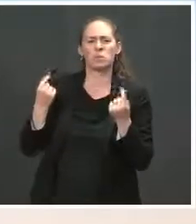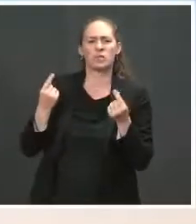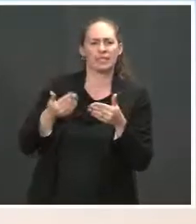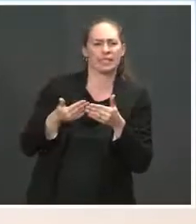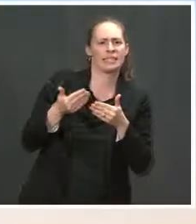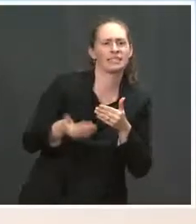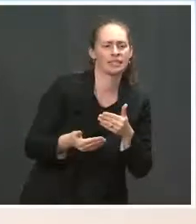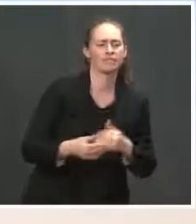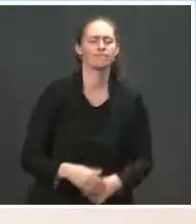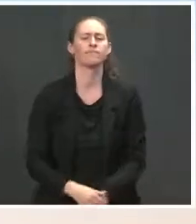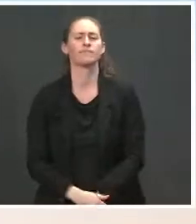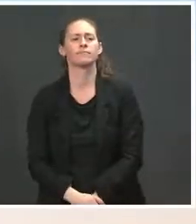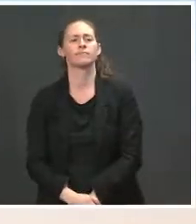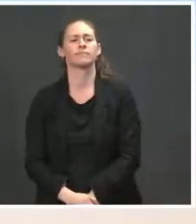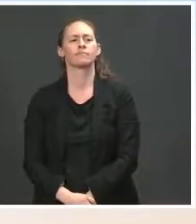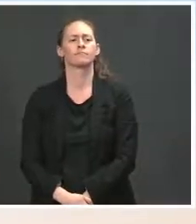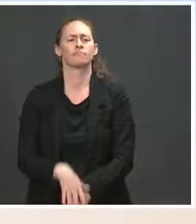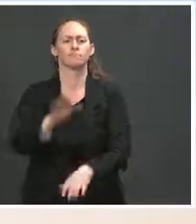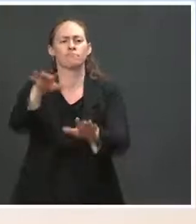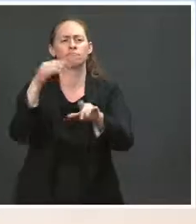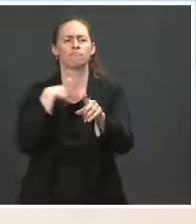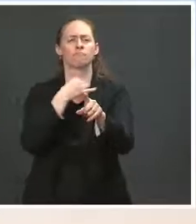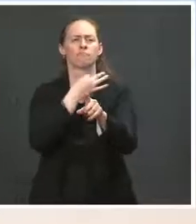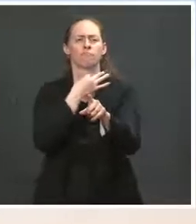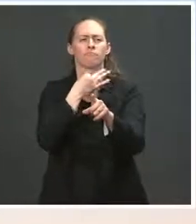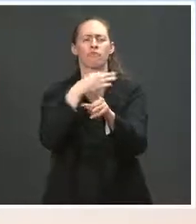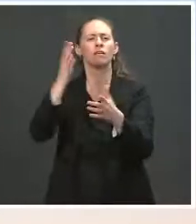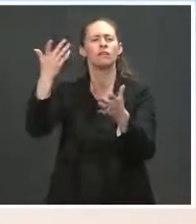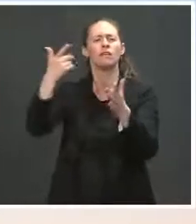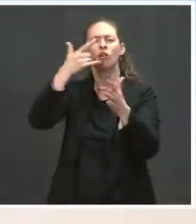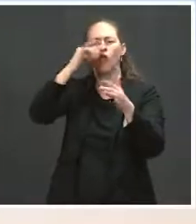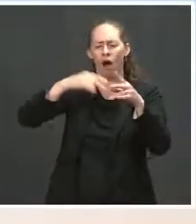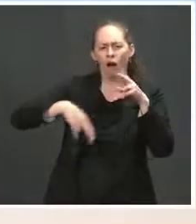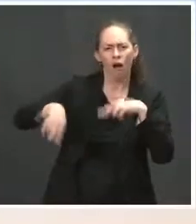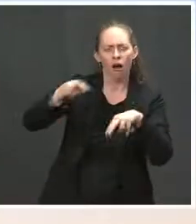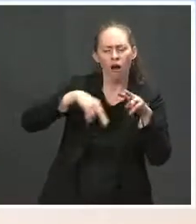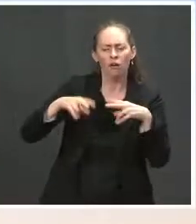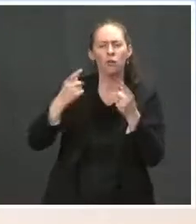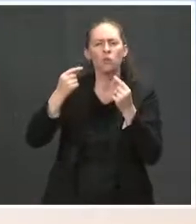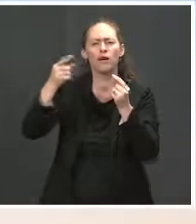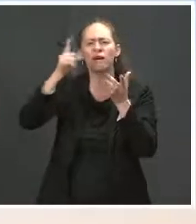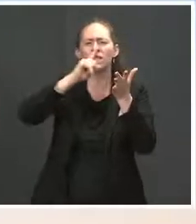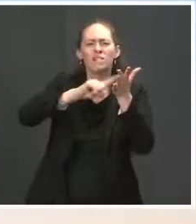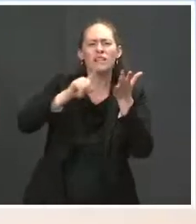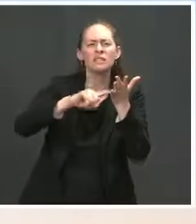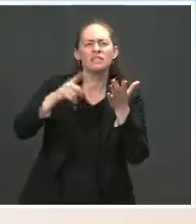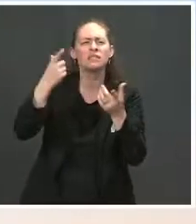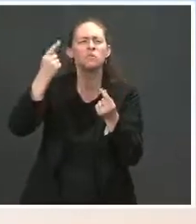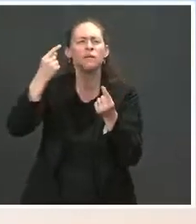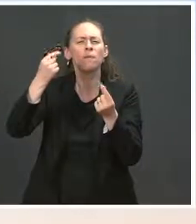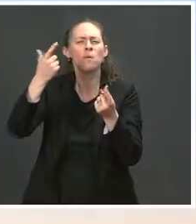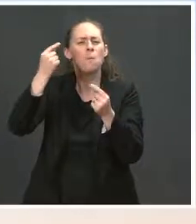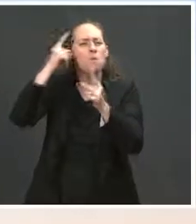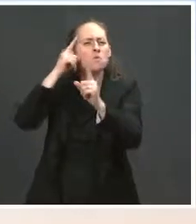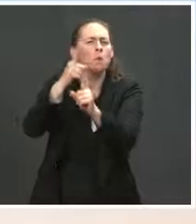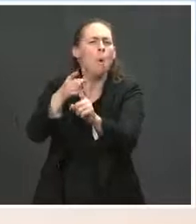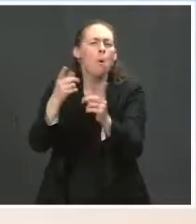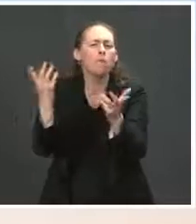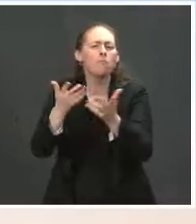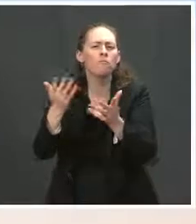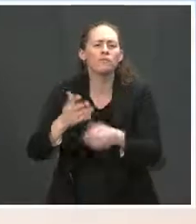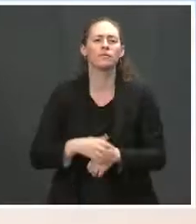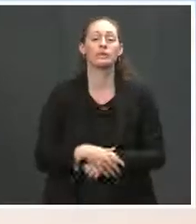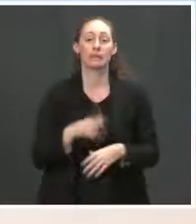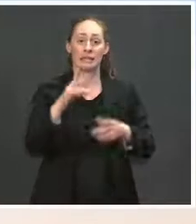on how that review worked, what exactly you're doing, and when you think it'll be concluded? Ms. So, I can't say exactly when it will be